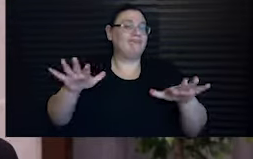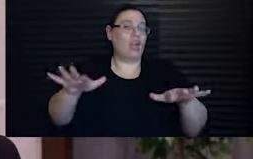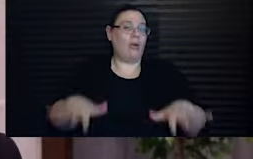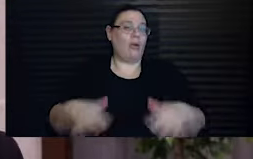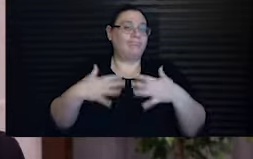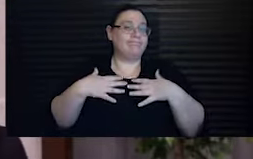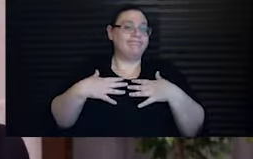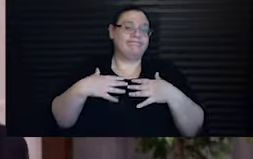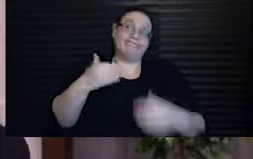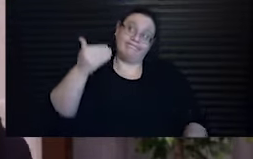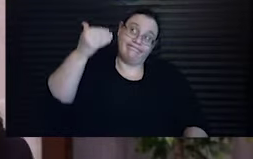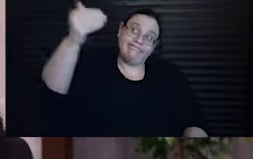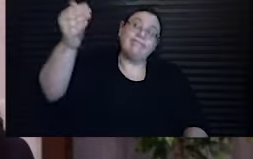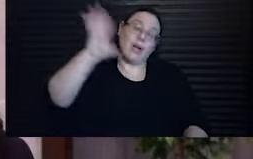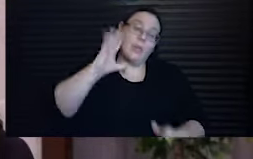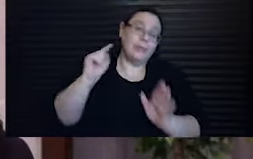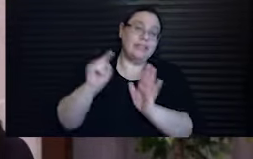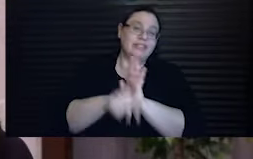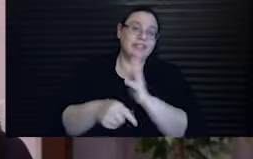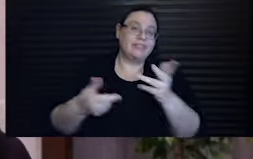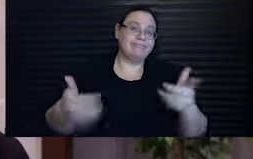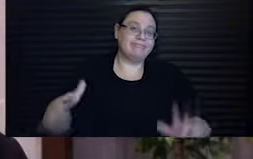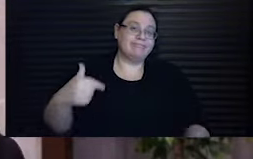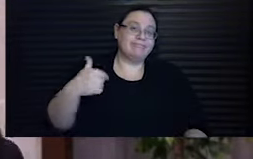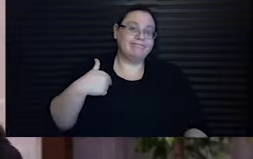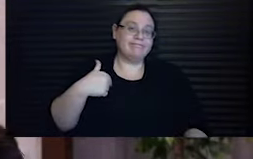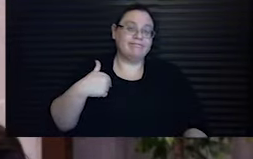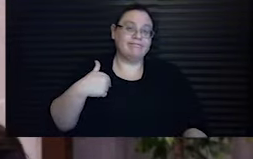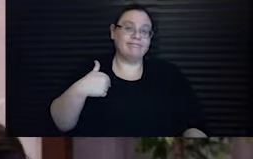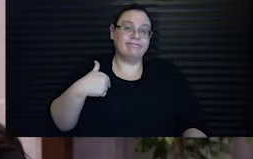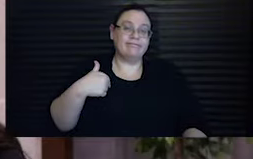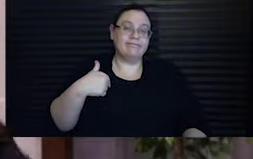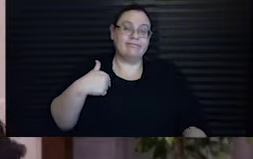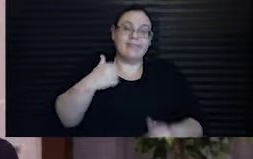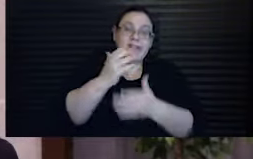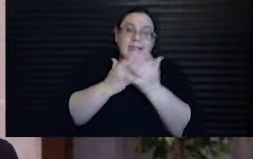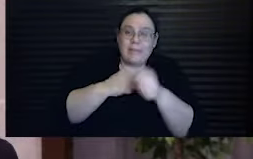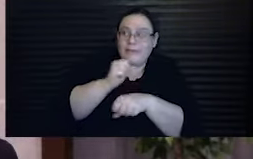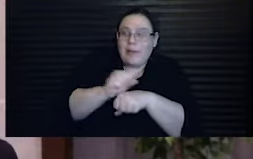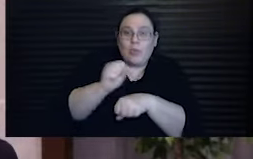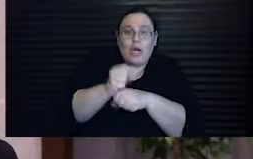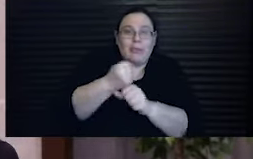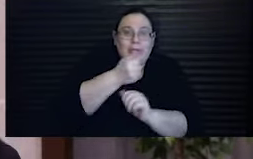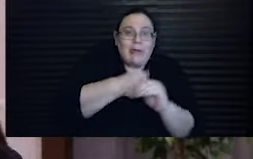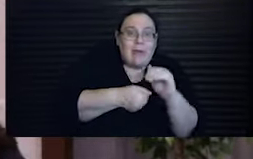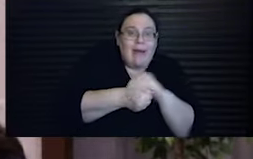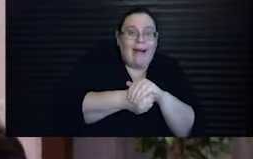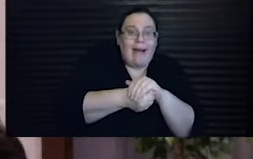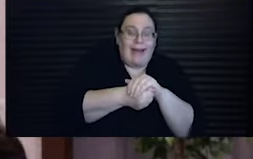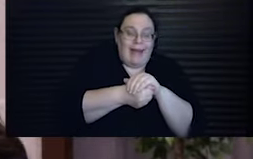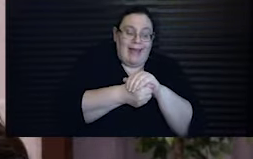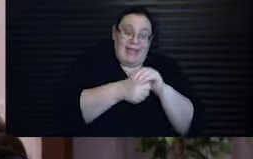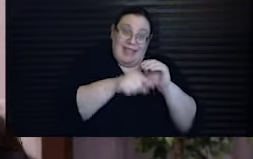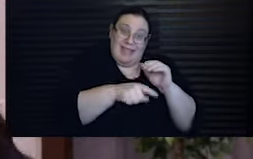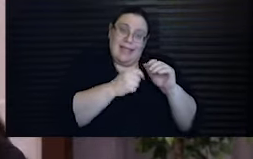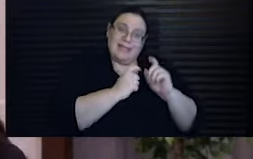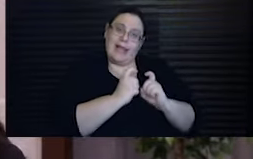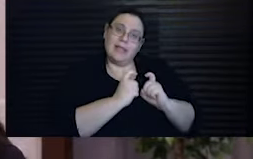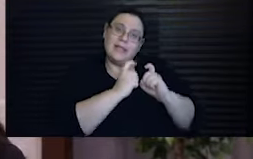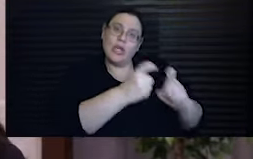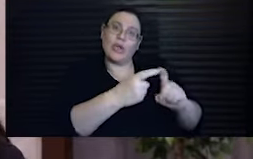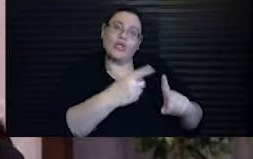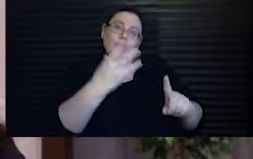I am destined to be killed. I'm trying to hide some of my work, which I hereby donate